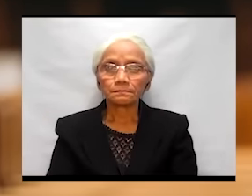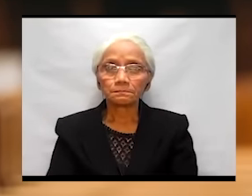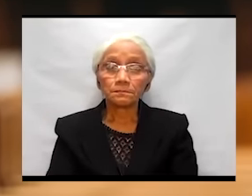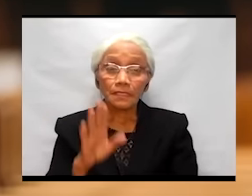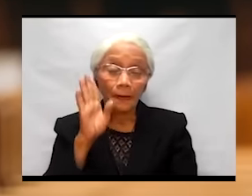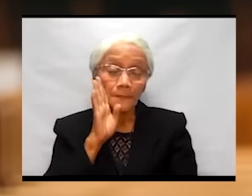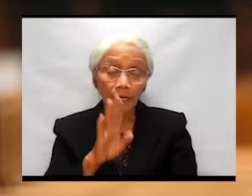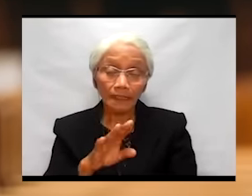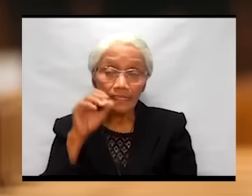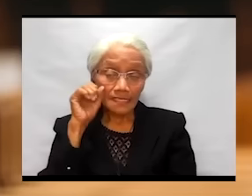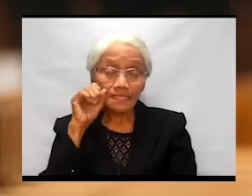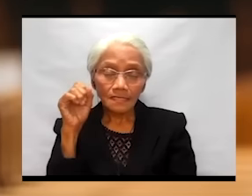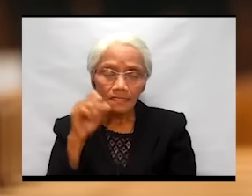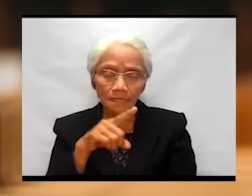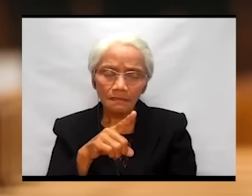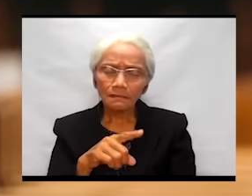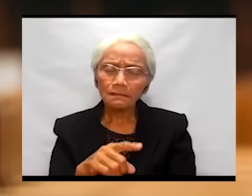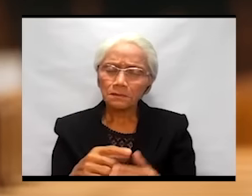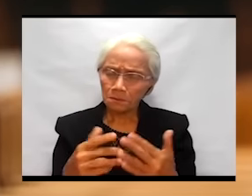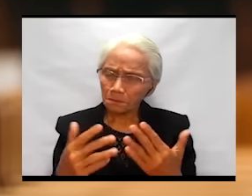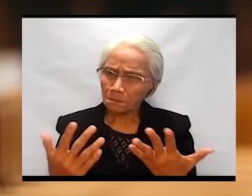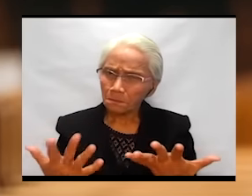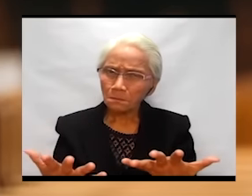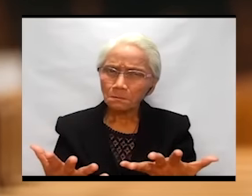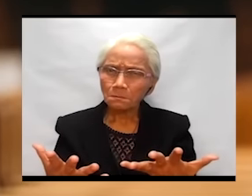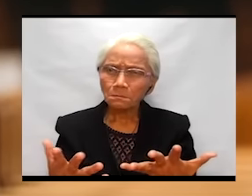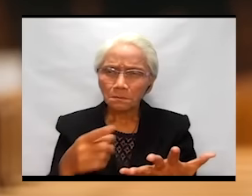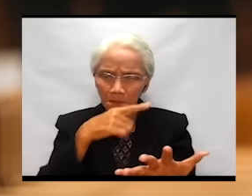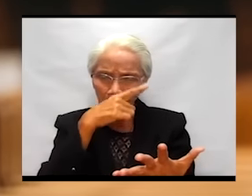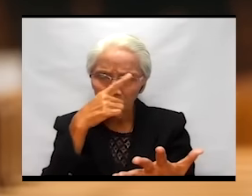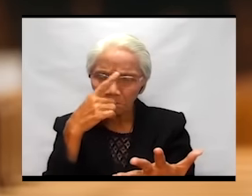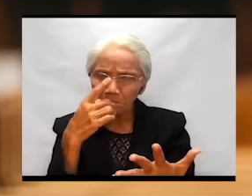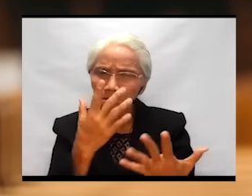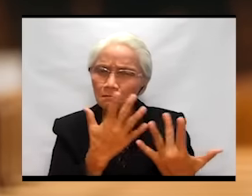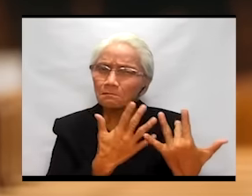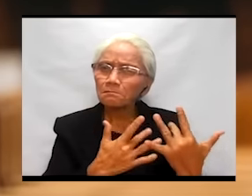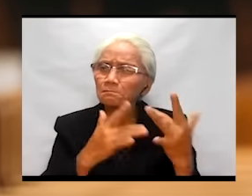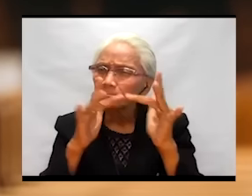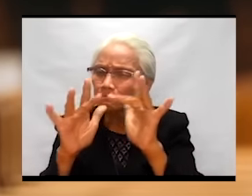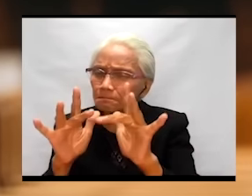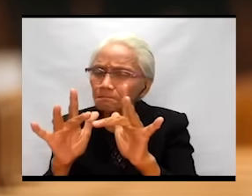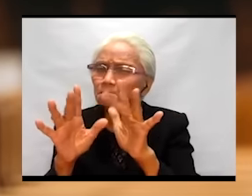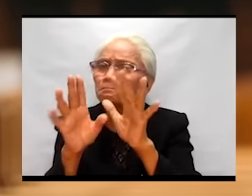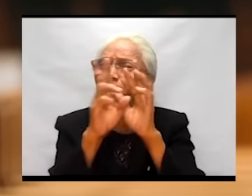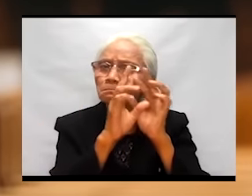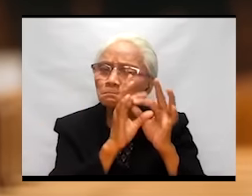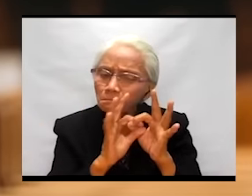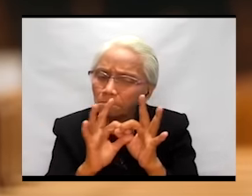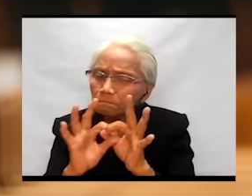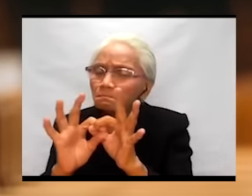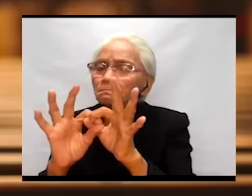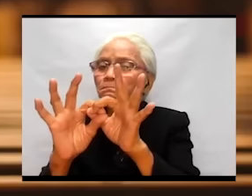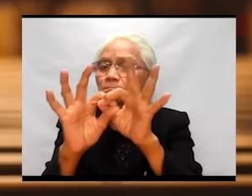for brothers and sisters out of compassion and solidarity.